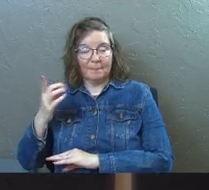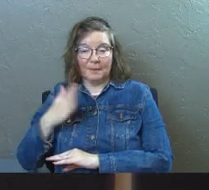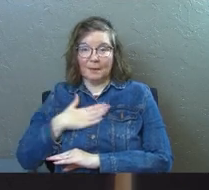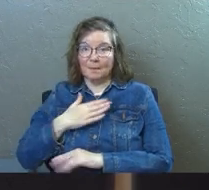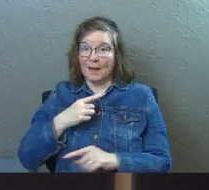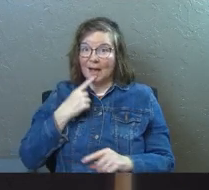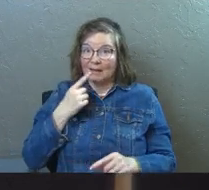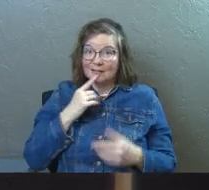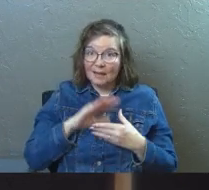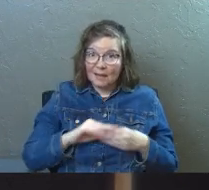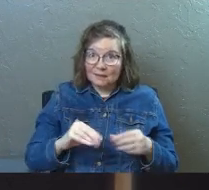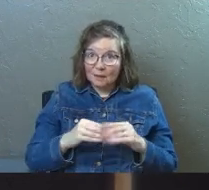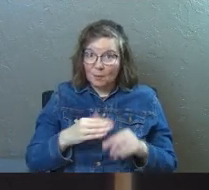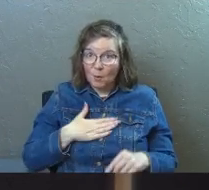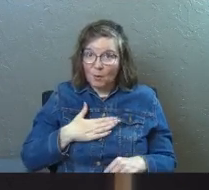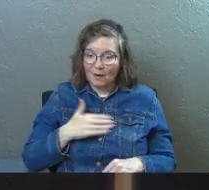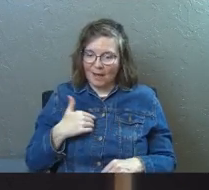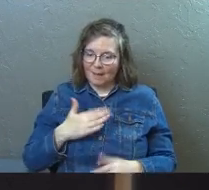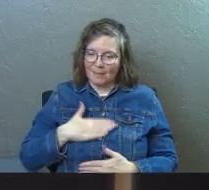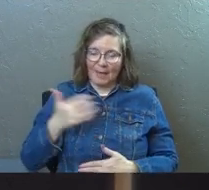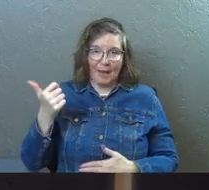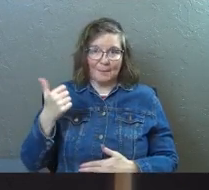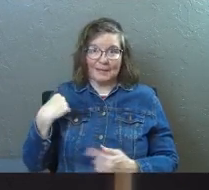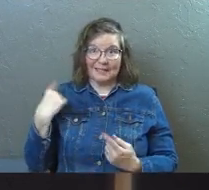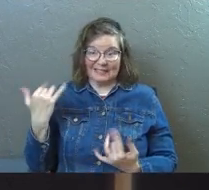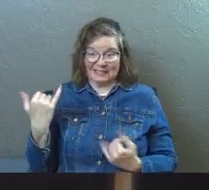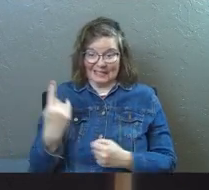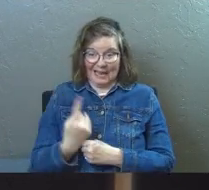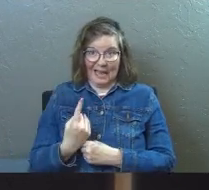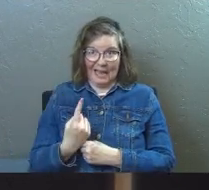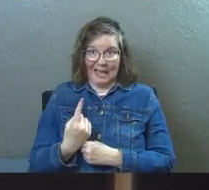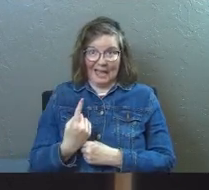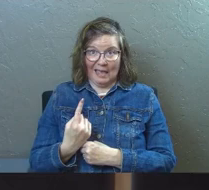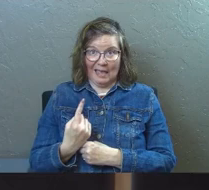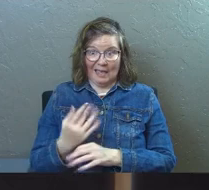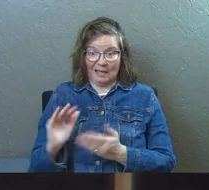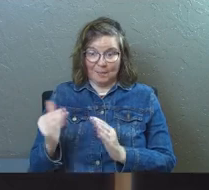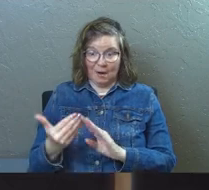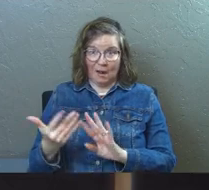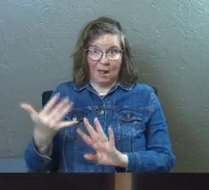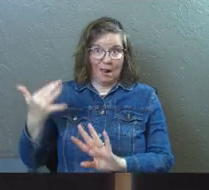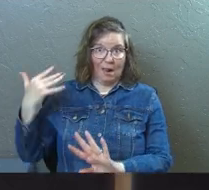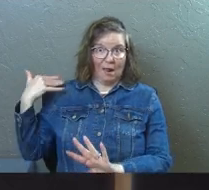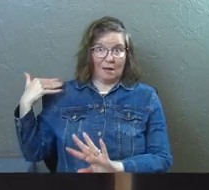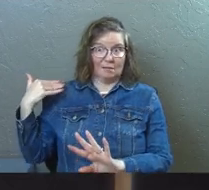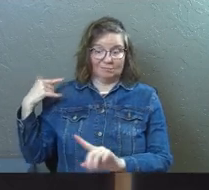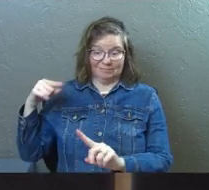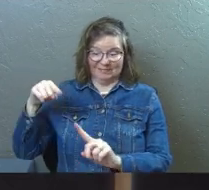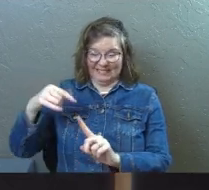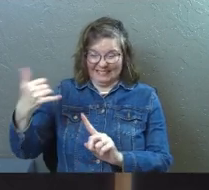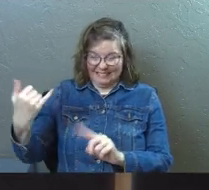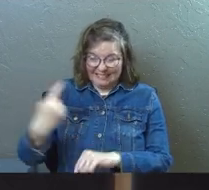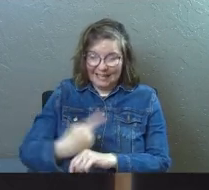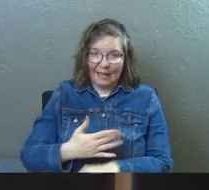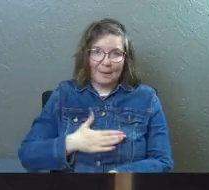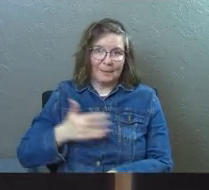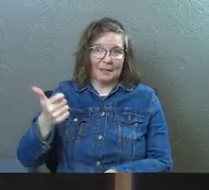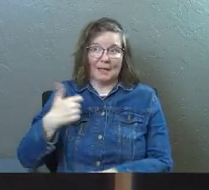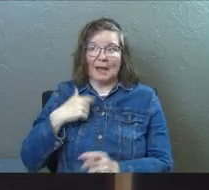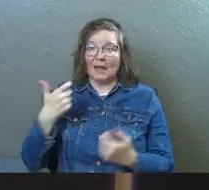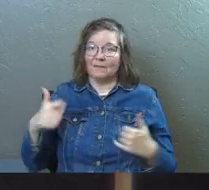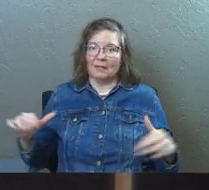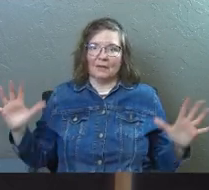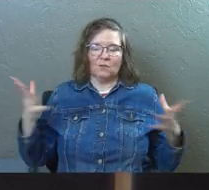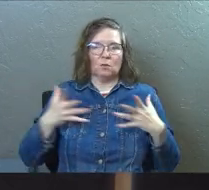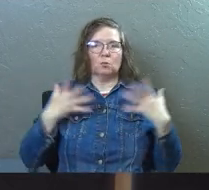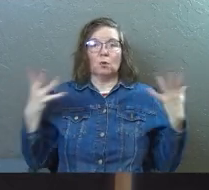My testimony, I'm the happiest today I've ever been in my entire life. And I've